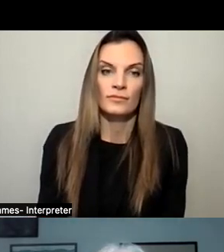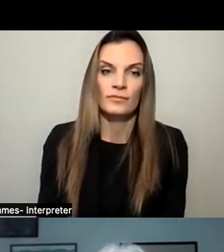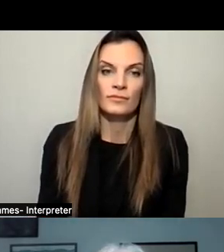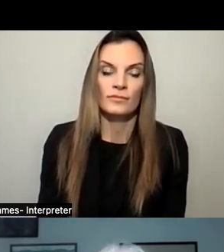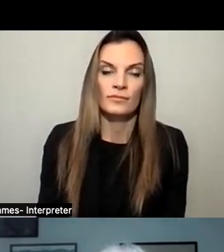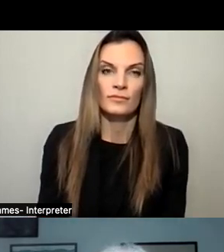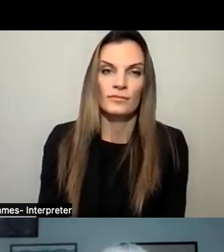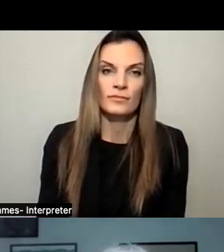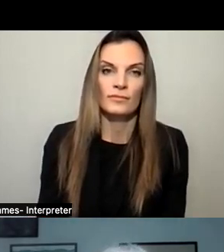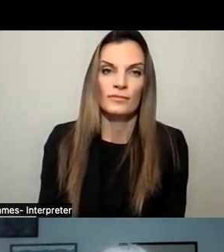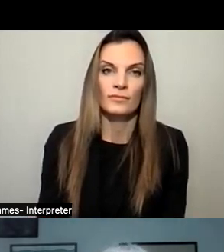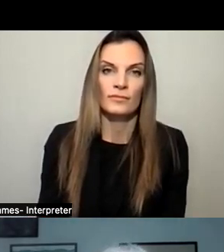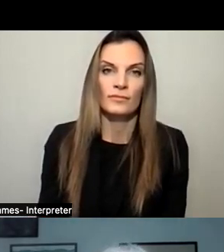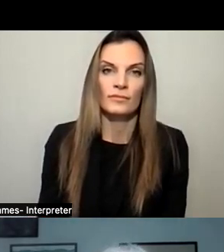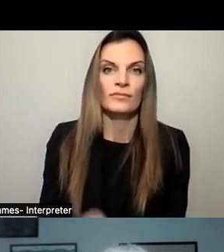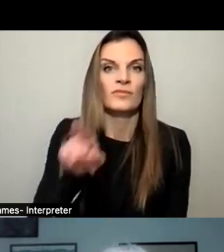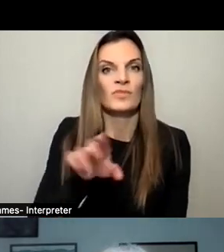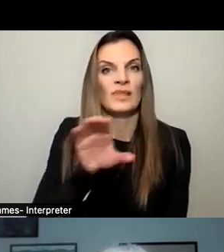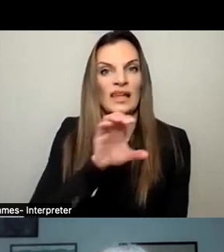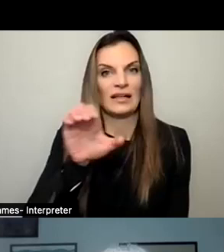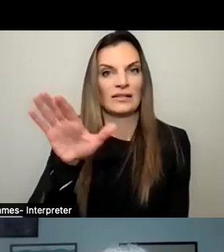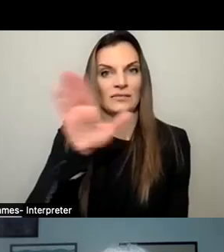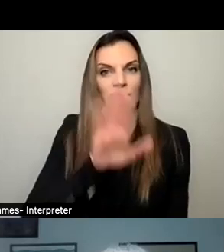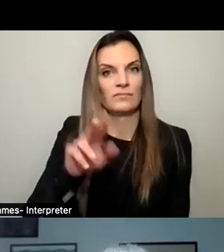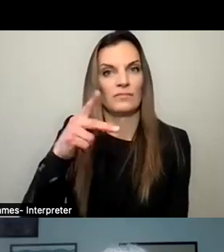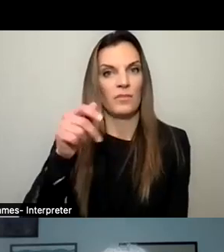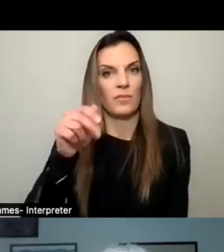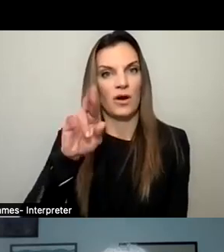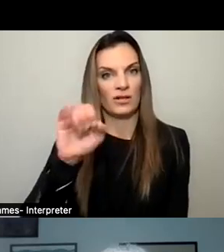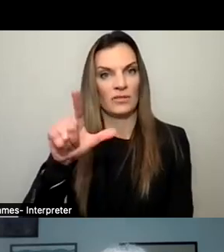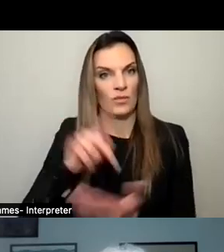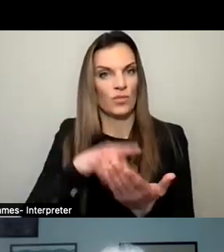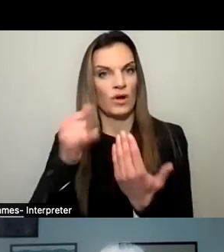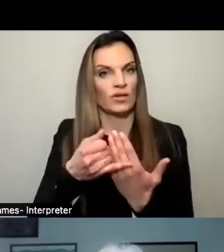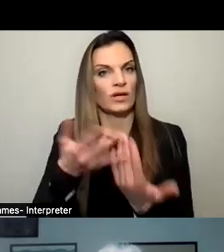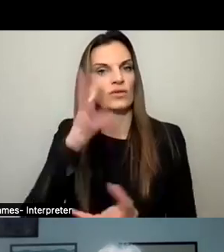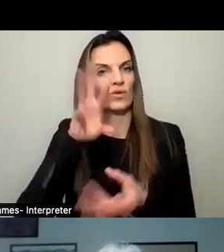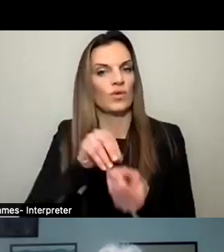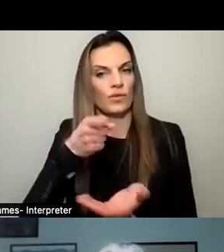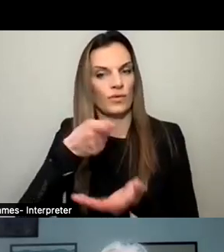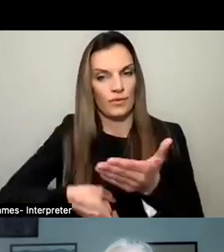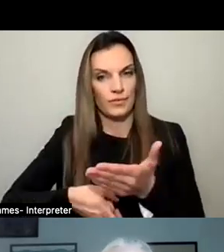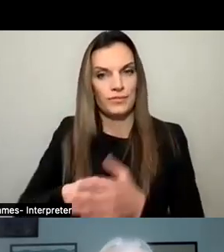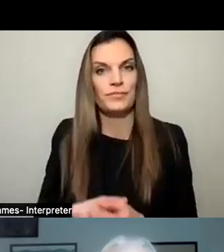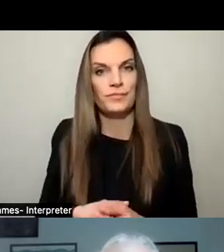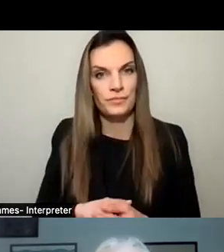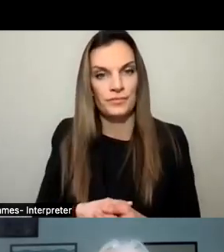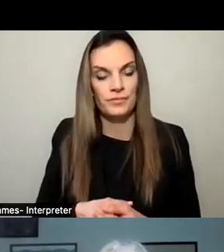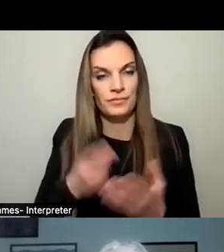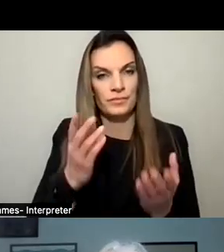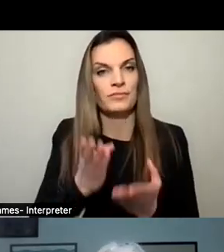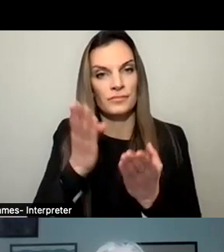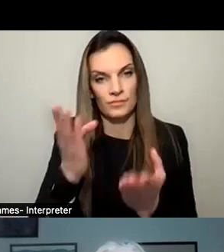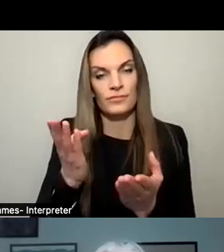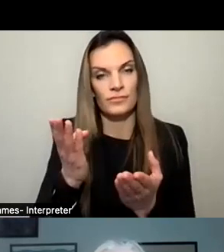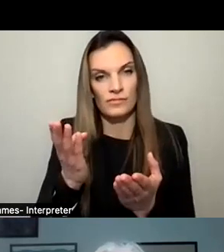total cost of the village and how is it being financed? What is proposed is a